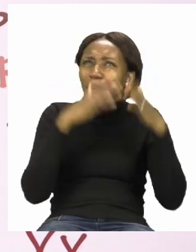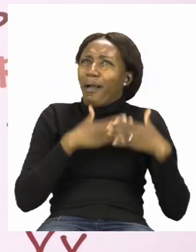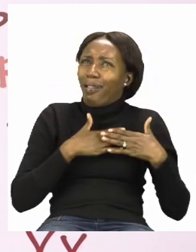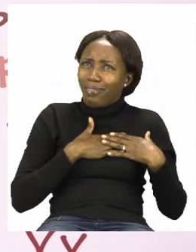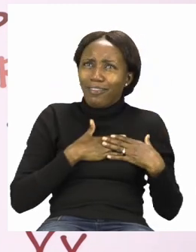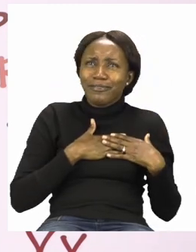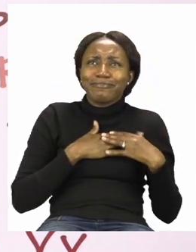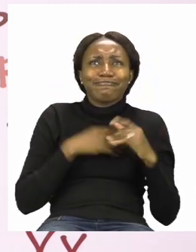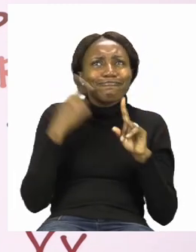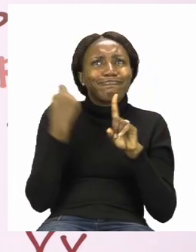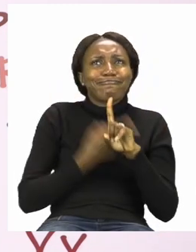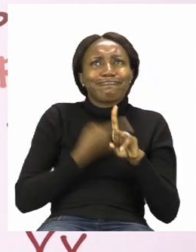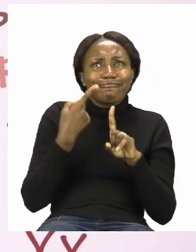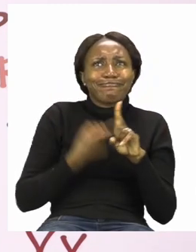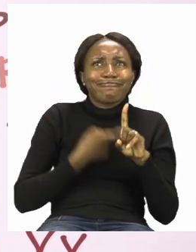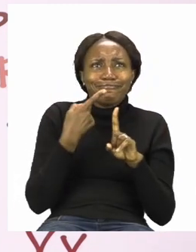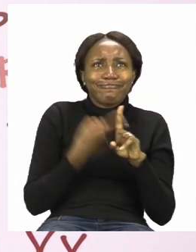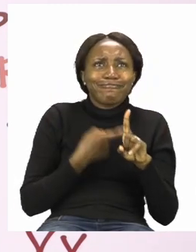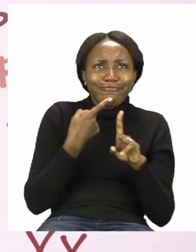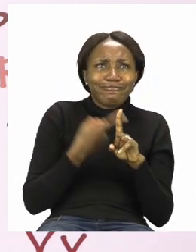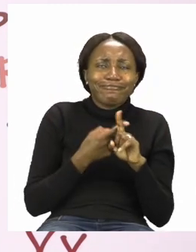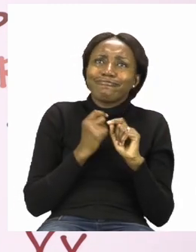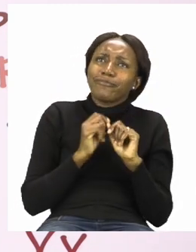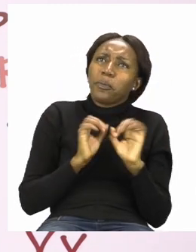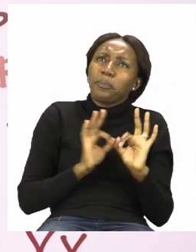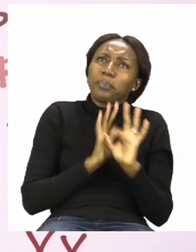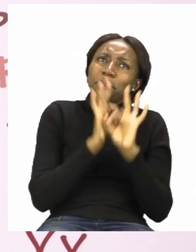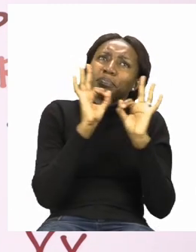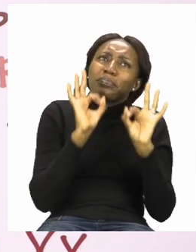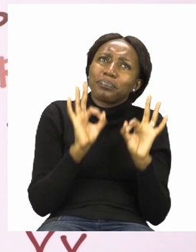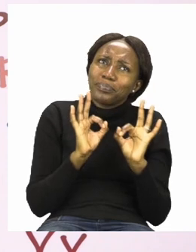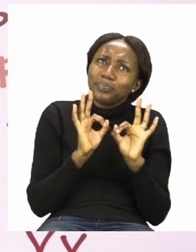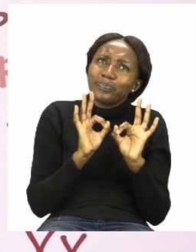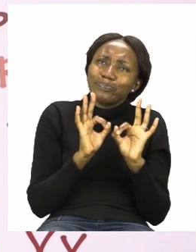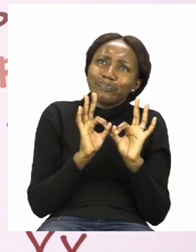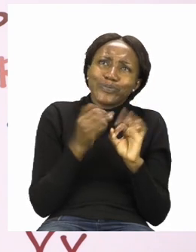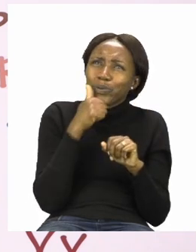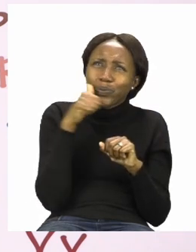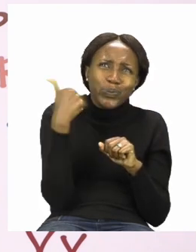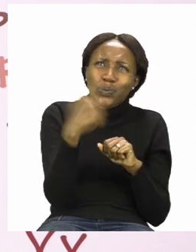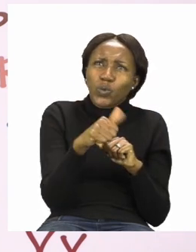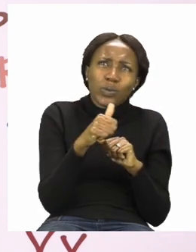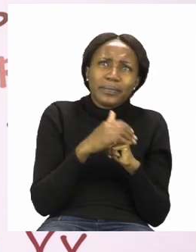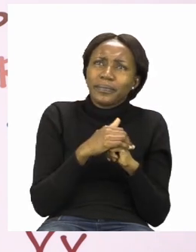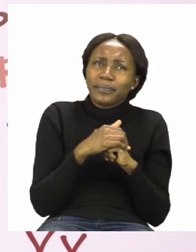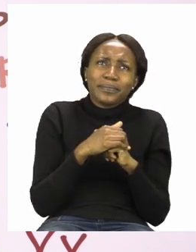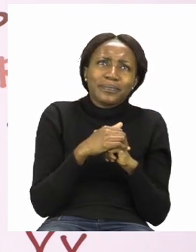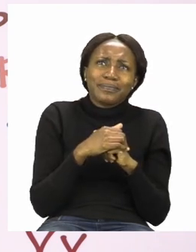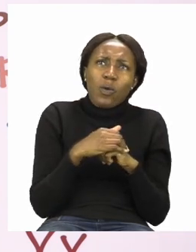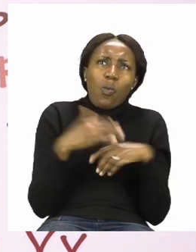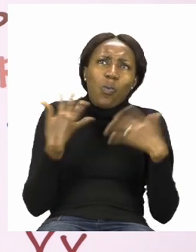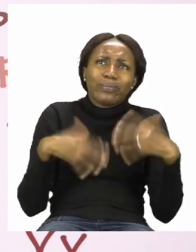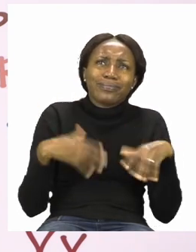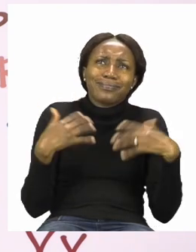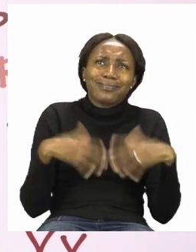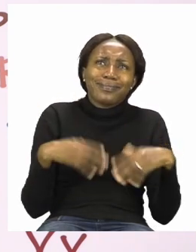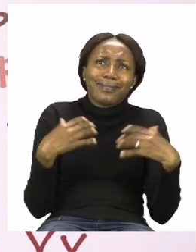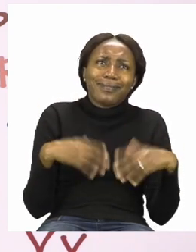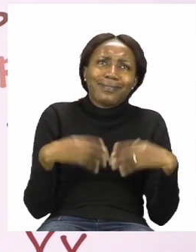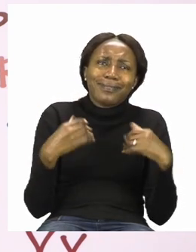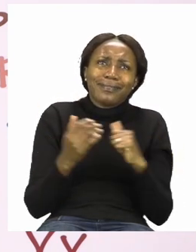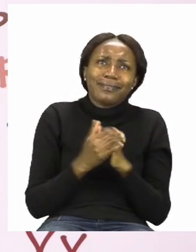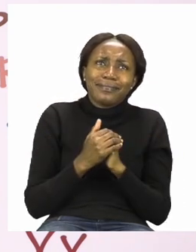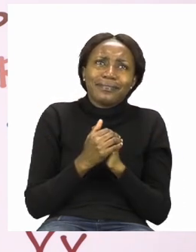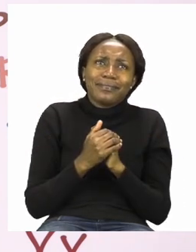carrot look at how beautiful and juicy this carrot is wow then the last